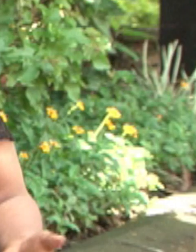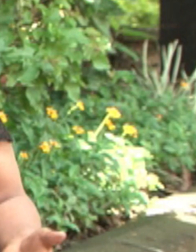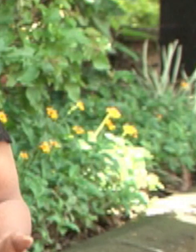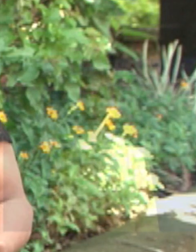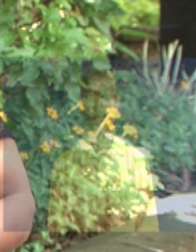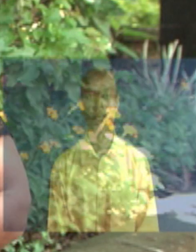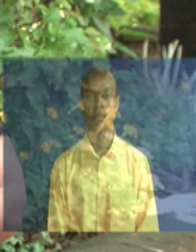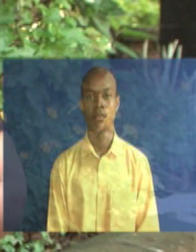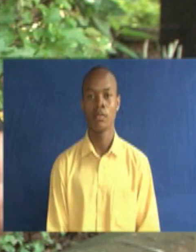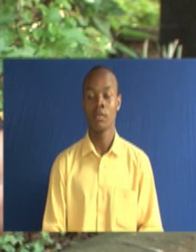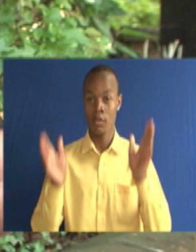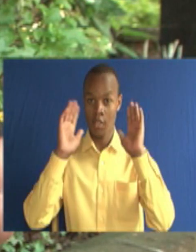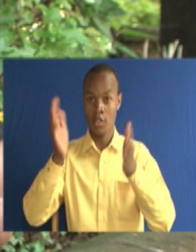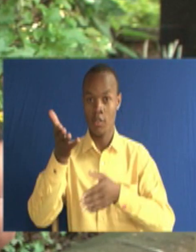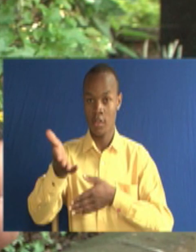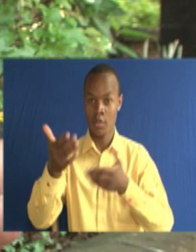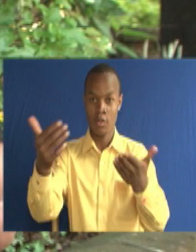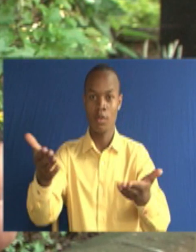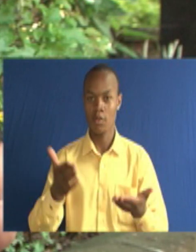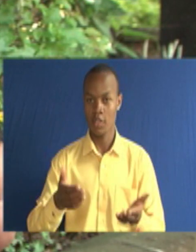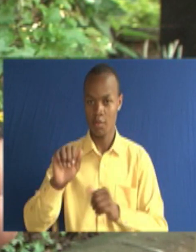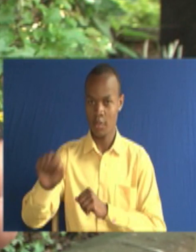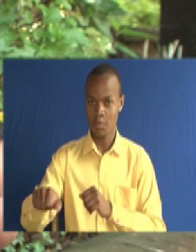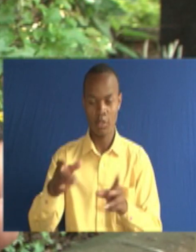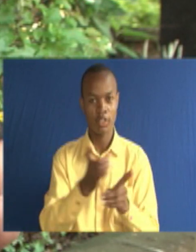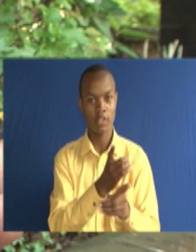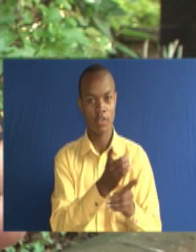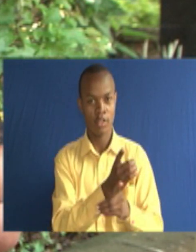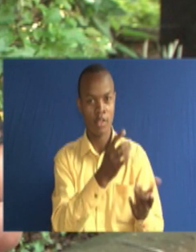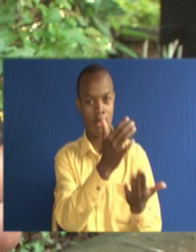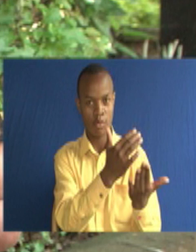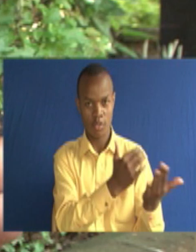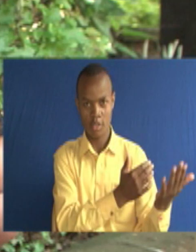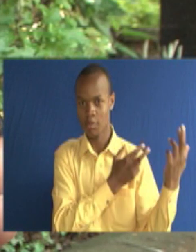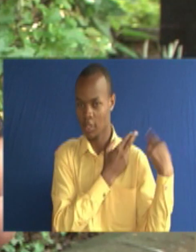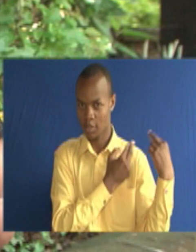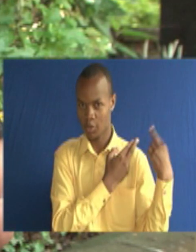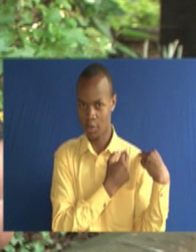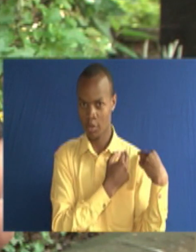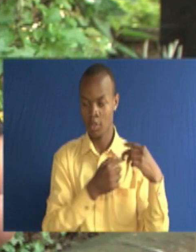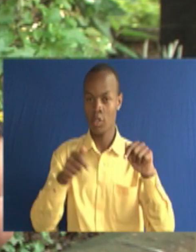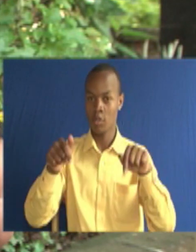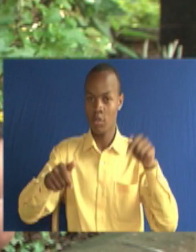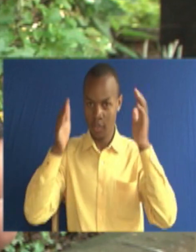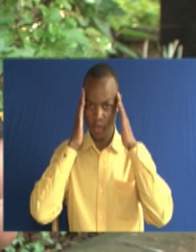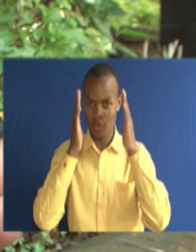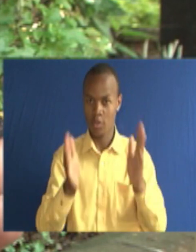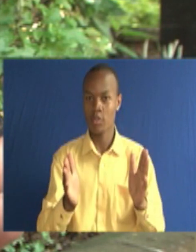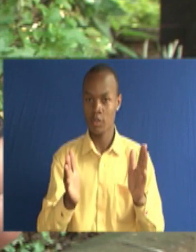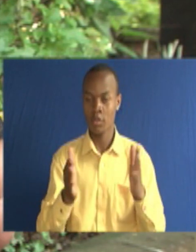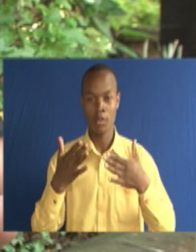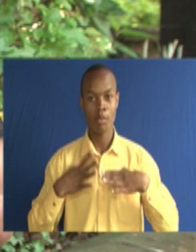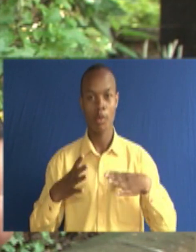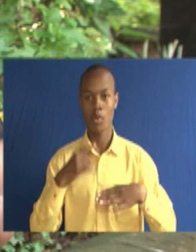hello there and a very warm welcome to able differently a program where we take charge today we focus on the individuals who